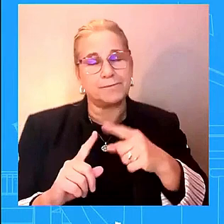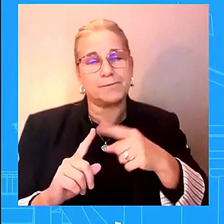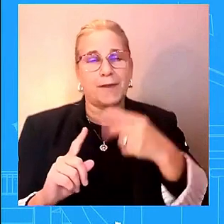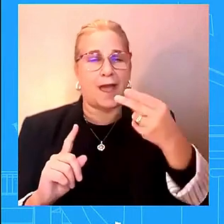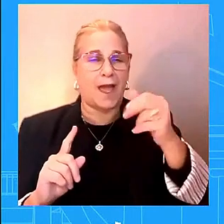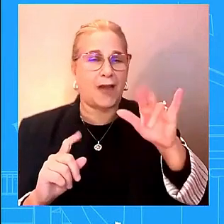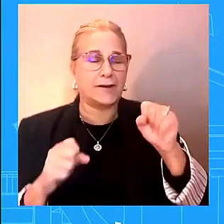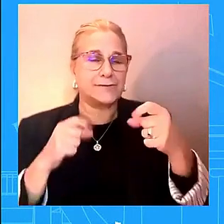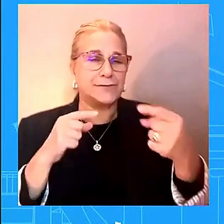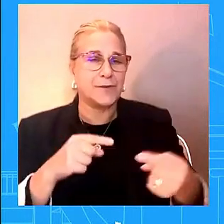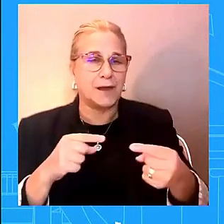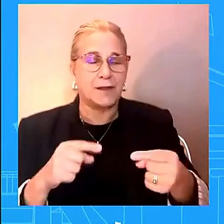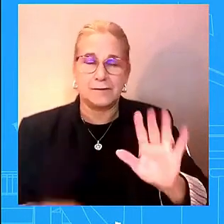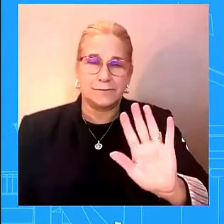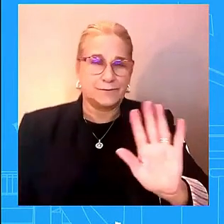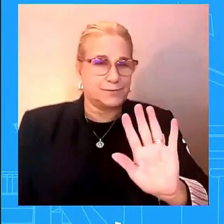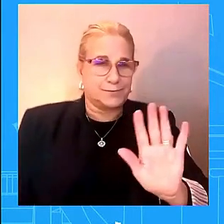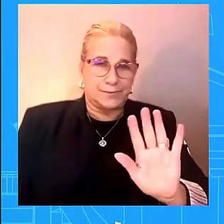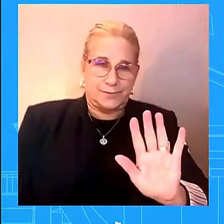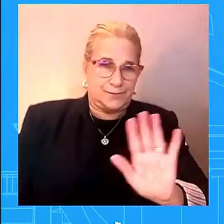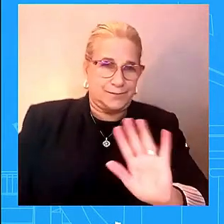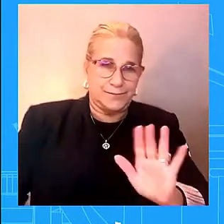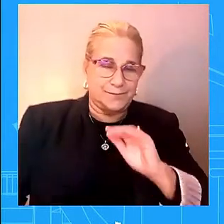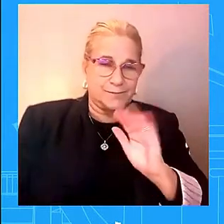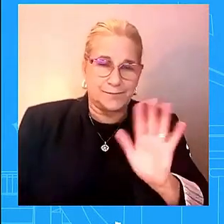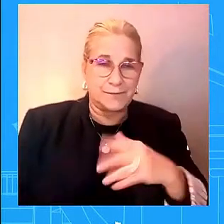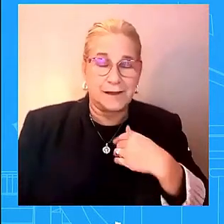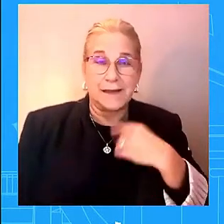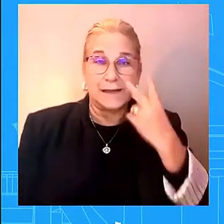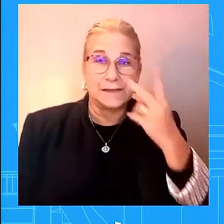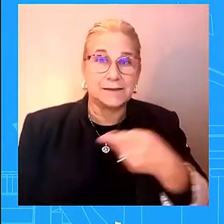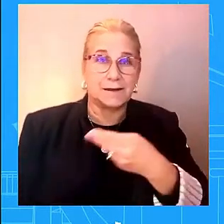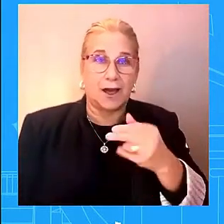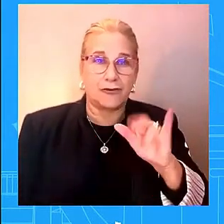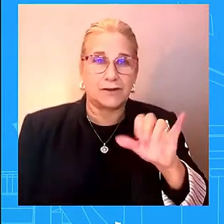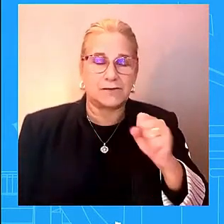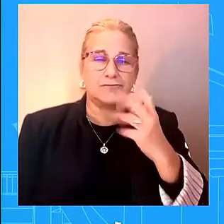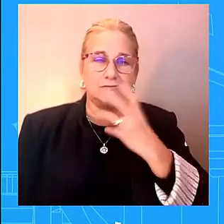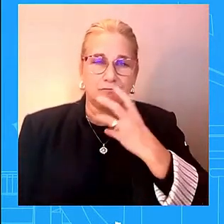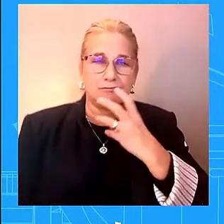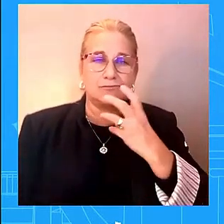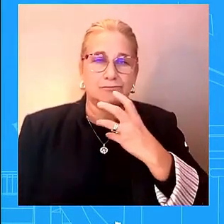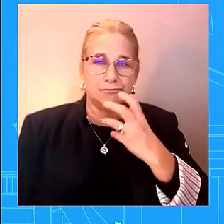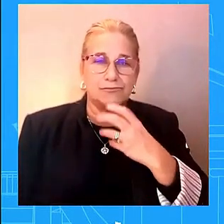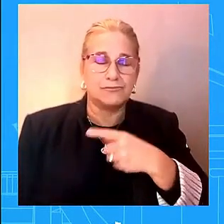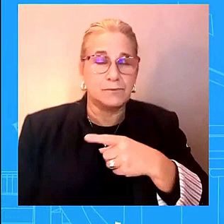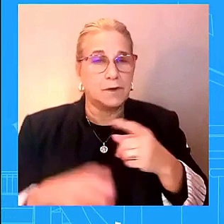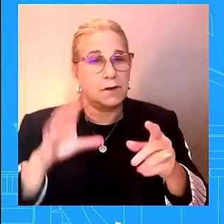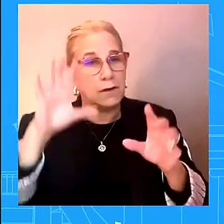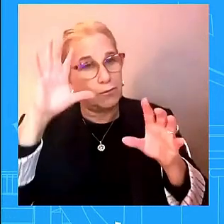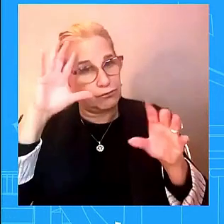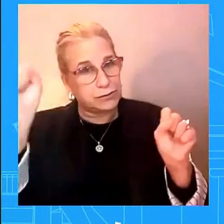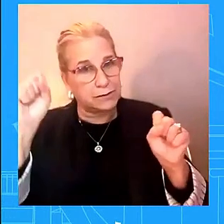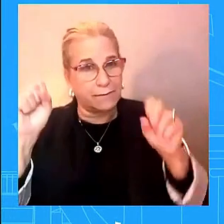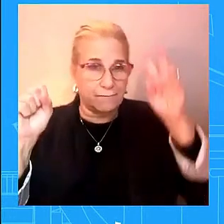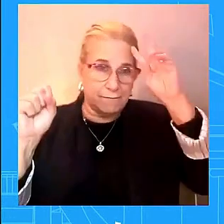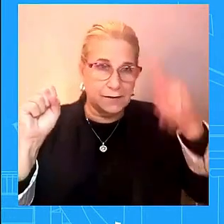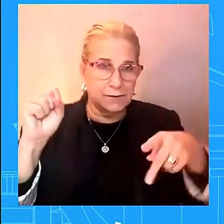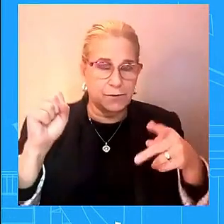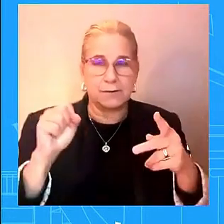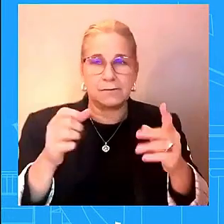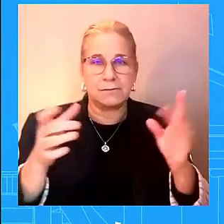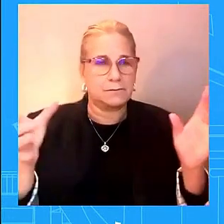saying to you i have not seen that i've seen of president a vice president who is running for president obviously who has been who has showed